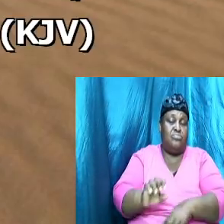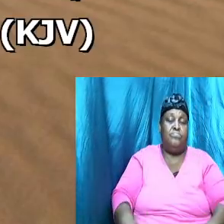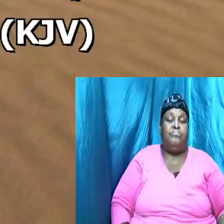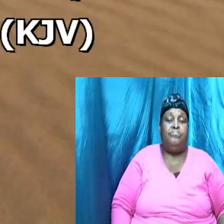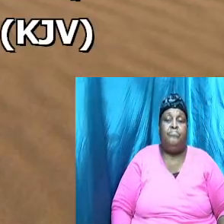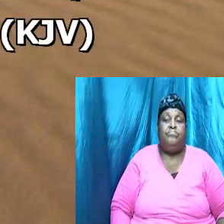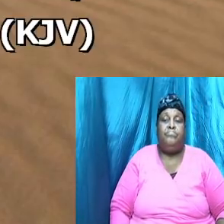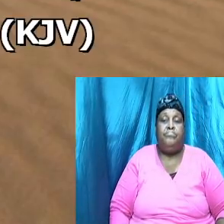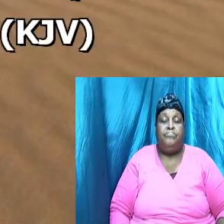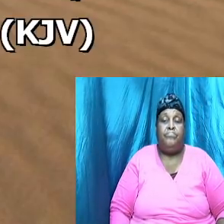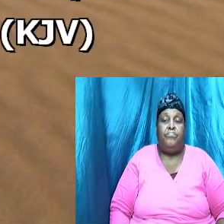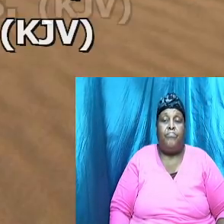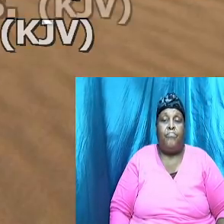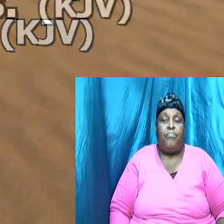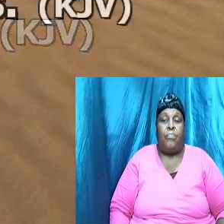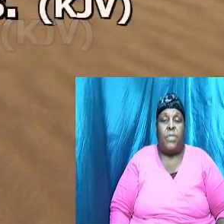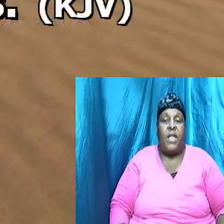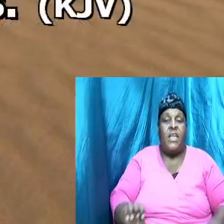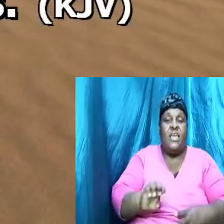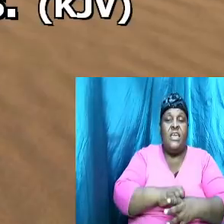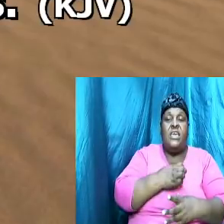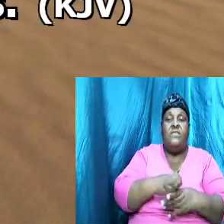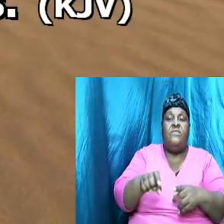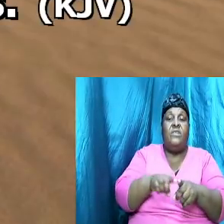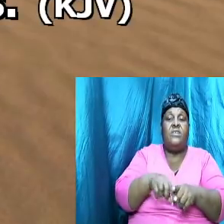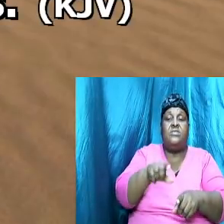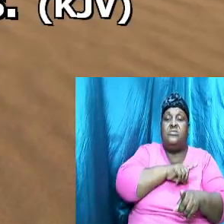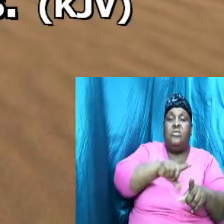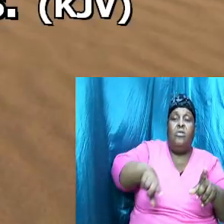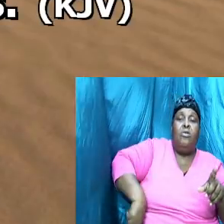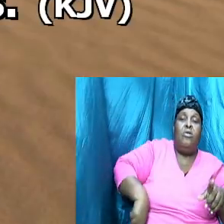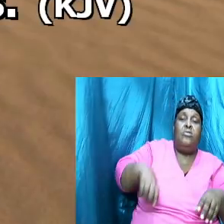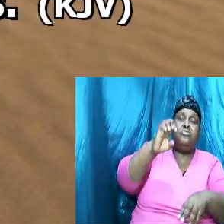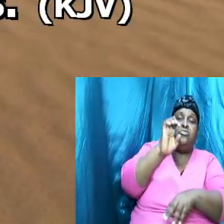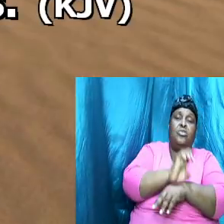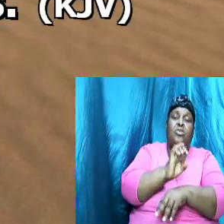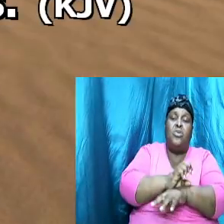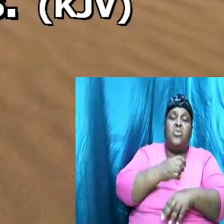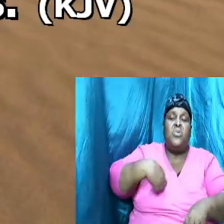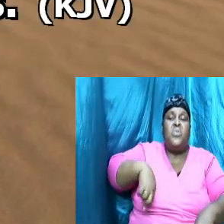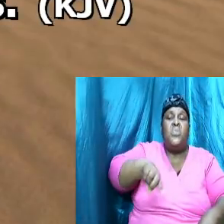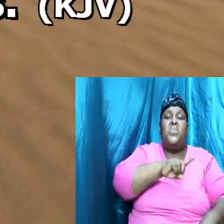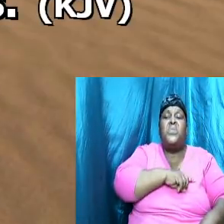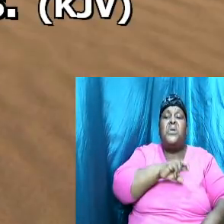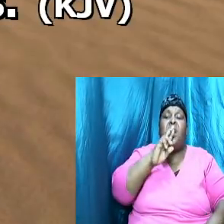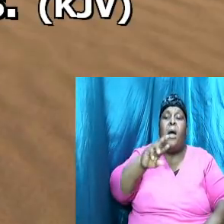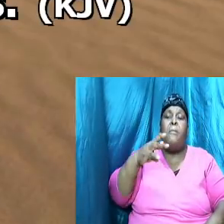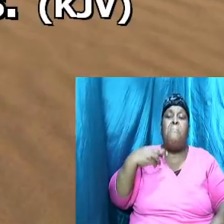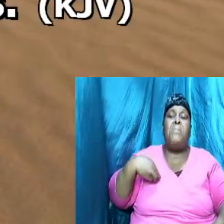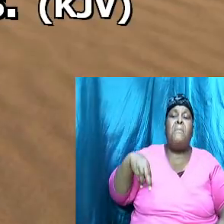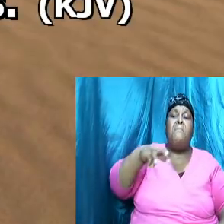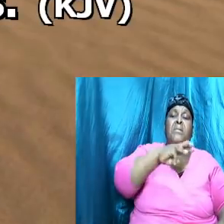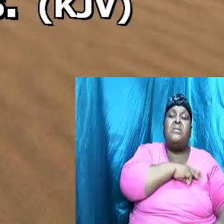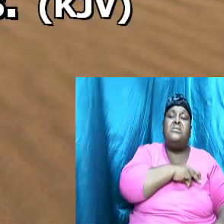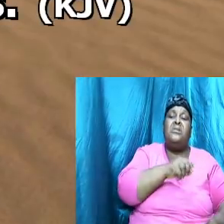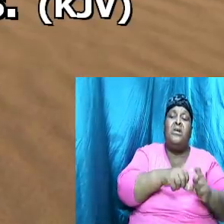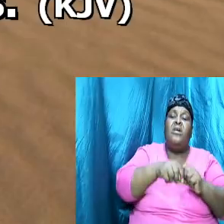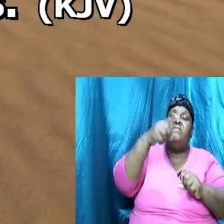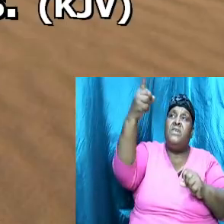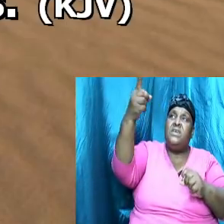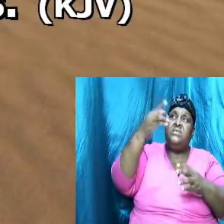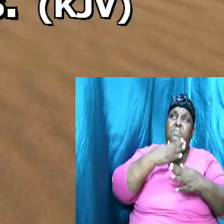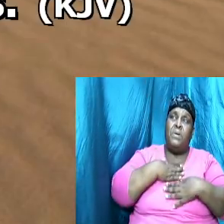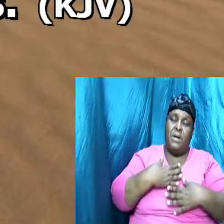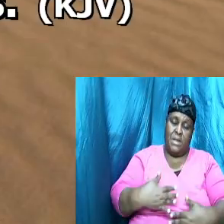yes even as the Lord the church for we are members of his body